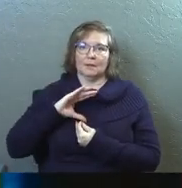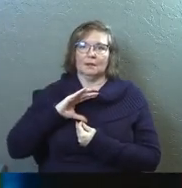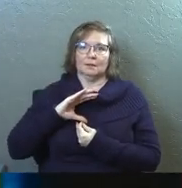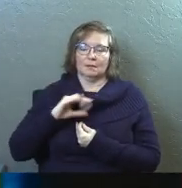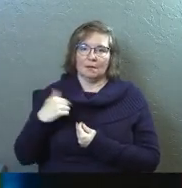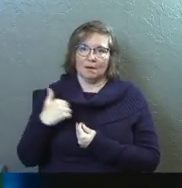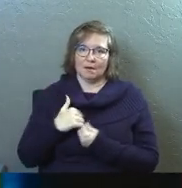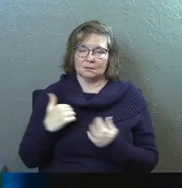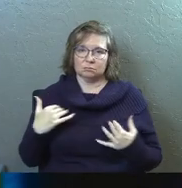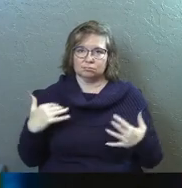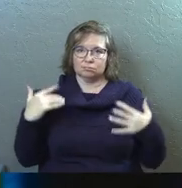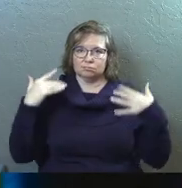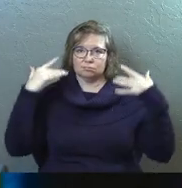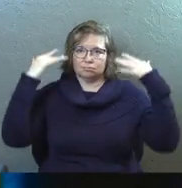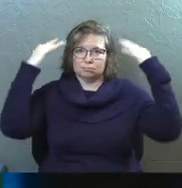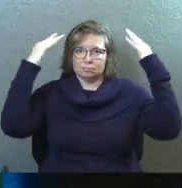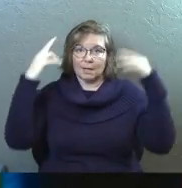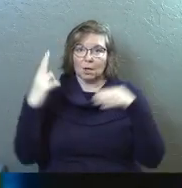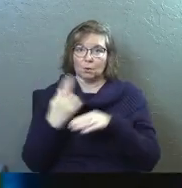God would use us.